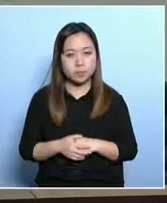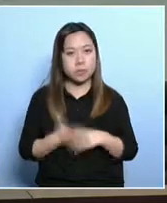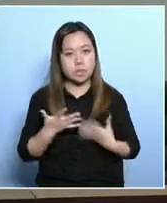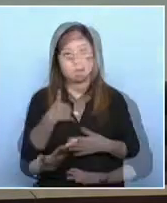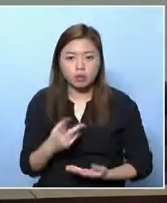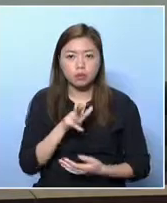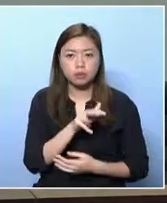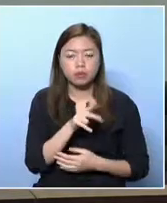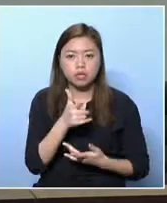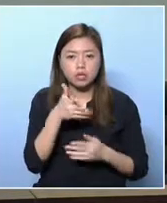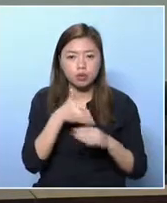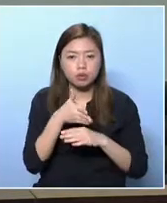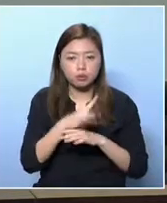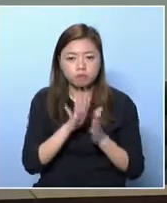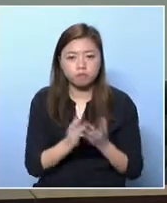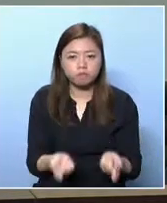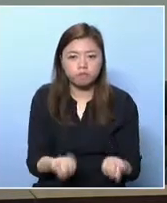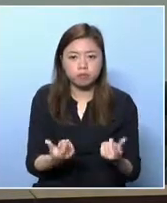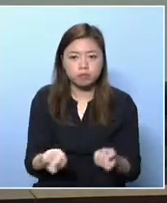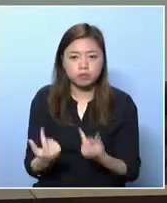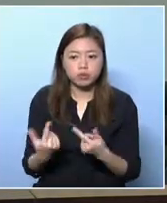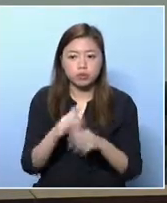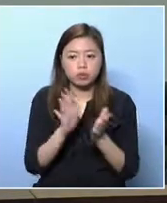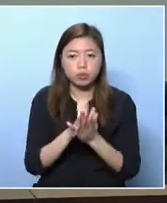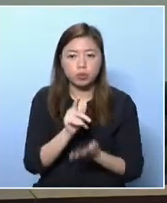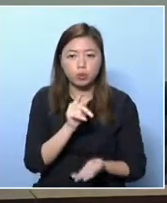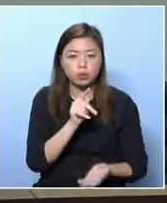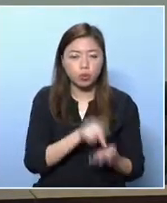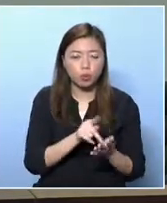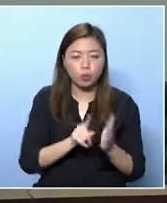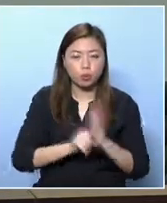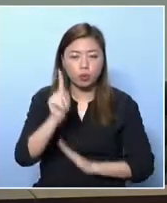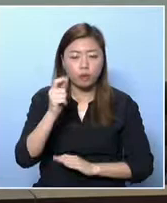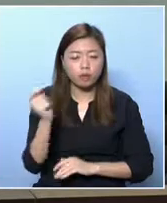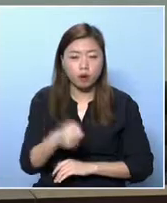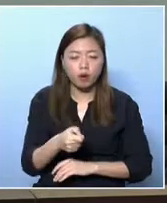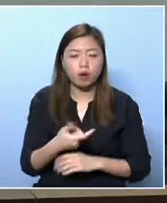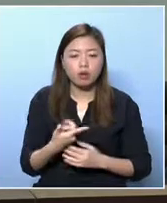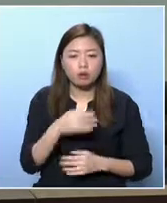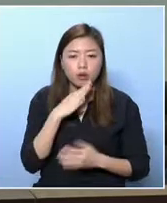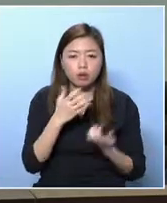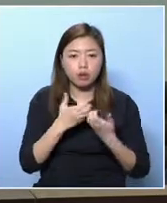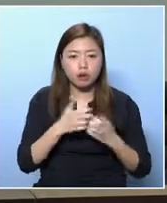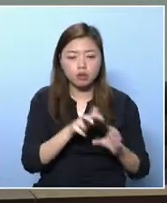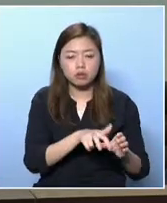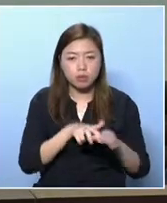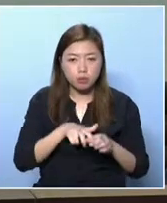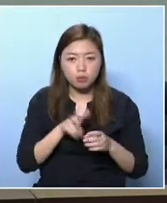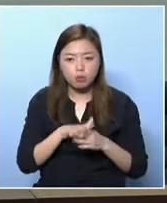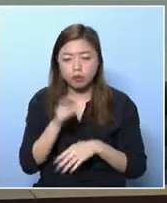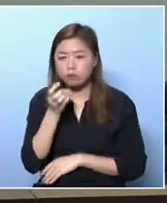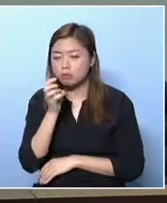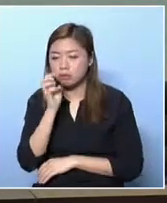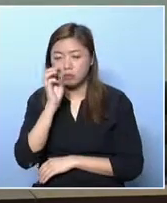that we should look at it from the perspective of expenditure. Now, in particular, rent has increased